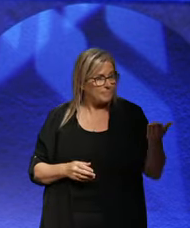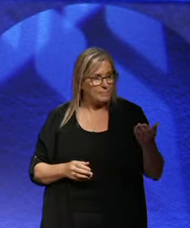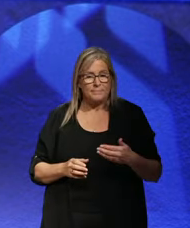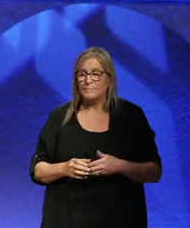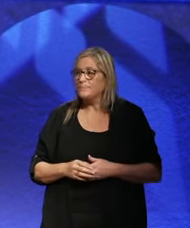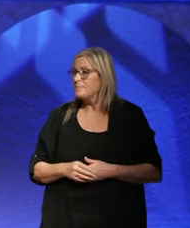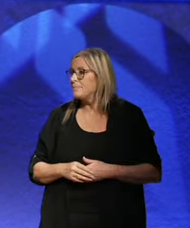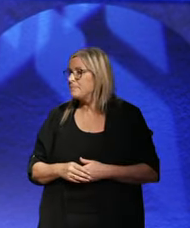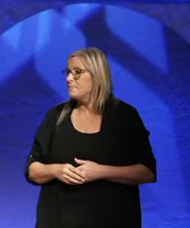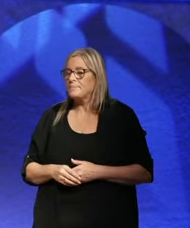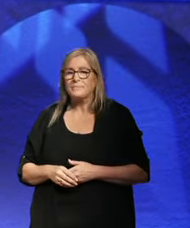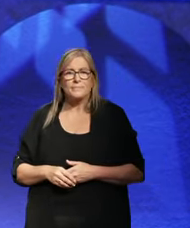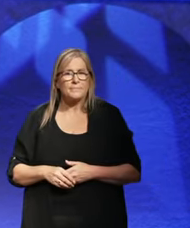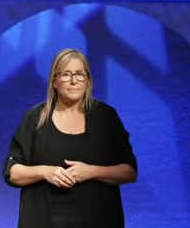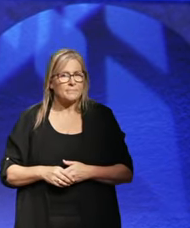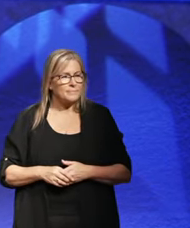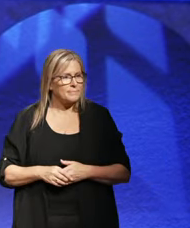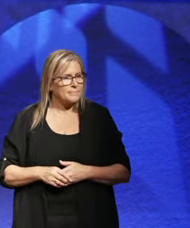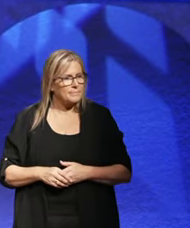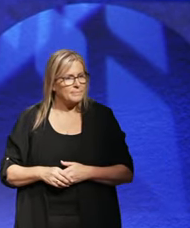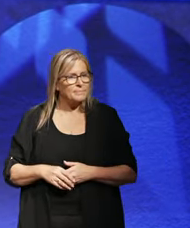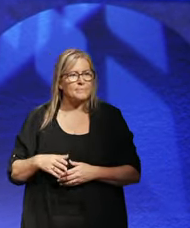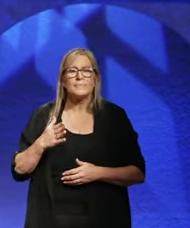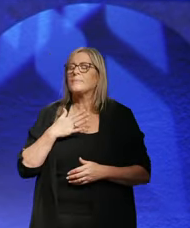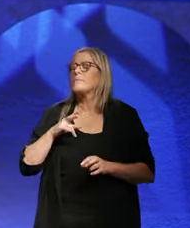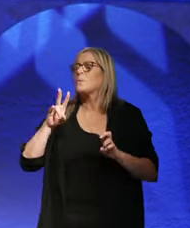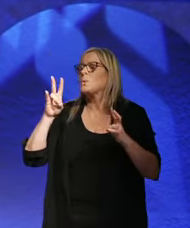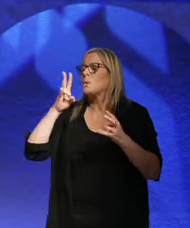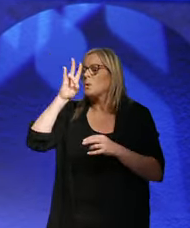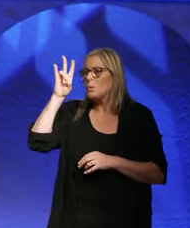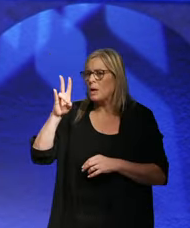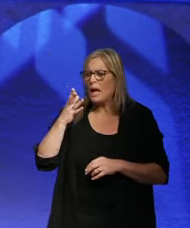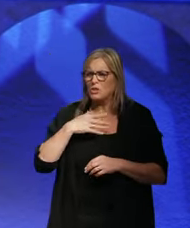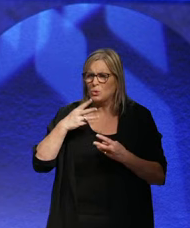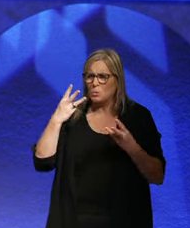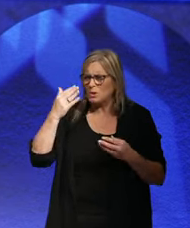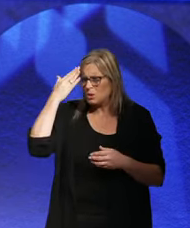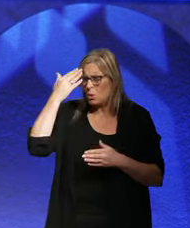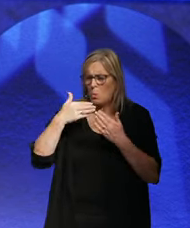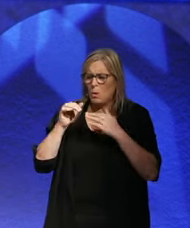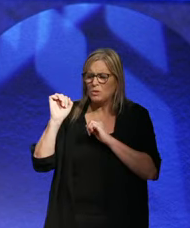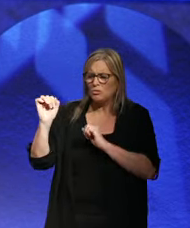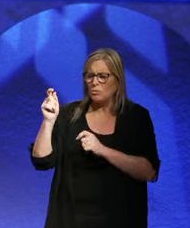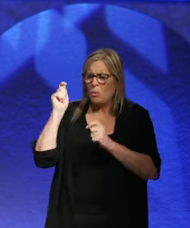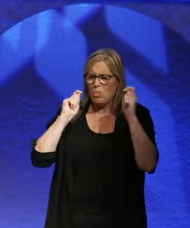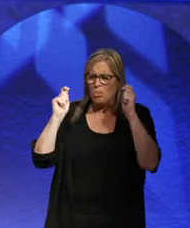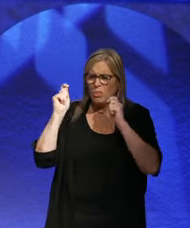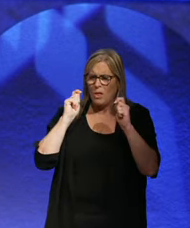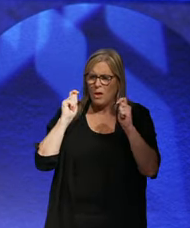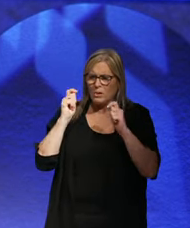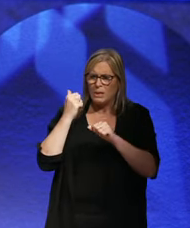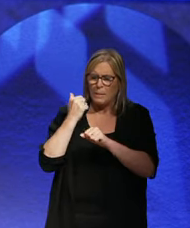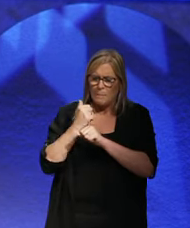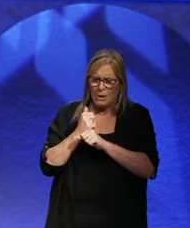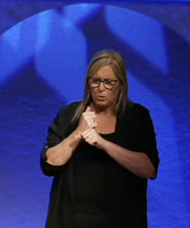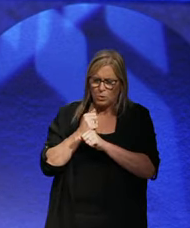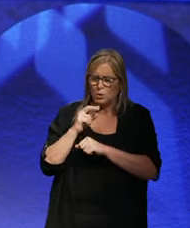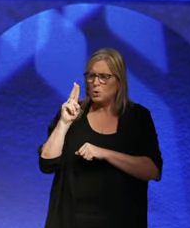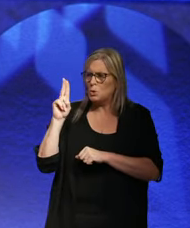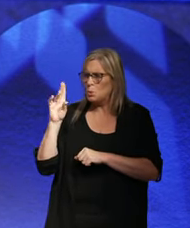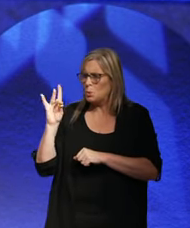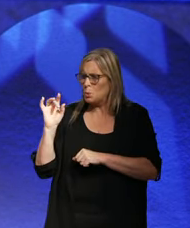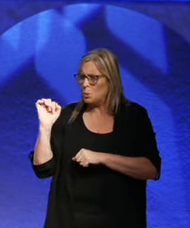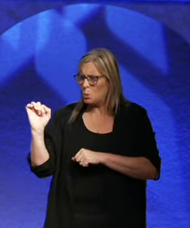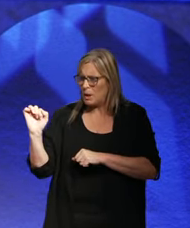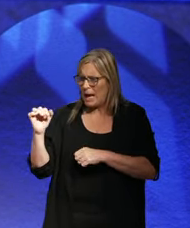Yeah, there you go. Yeah, just a quick question. just wanted to know what your thoughts on about the UK's